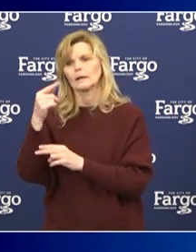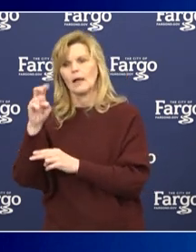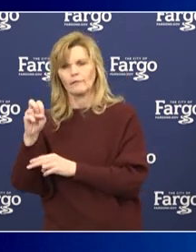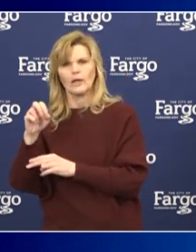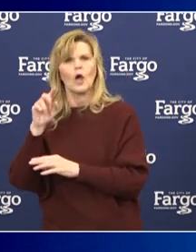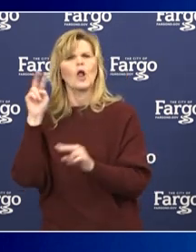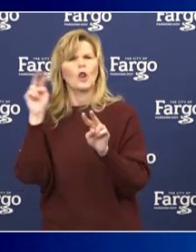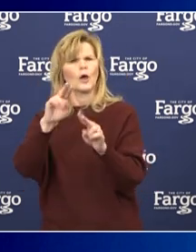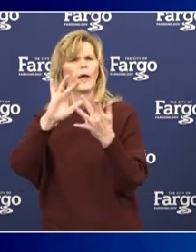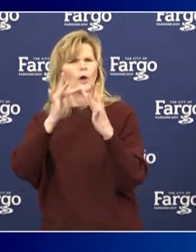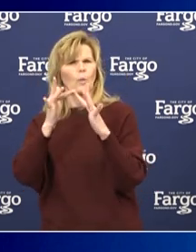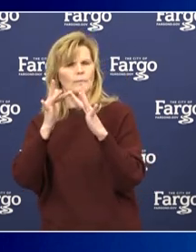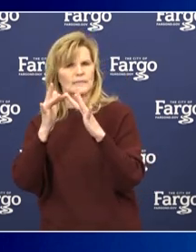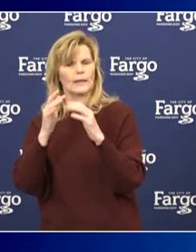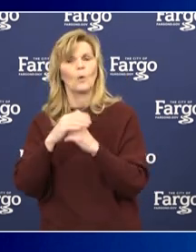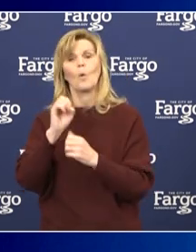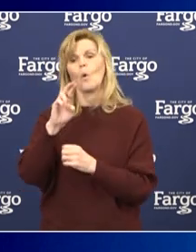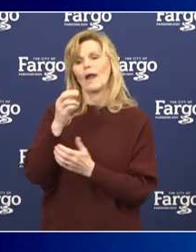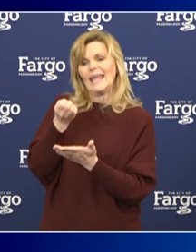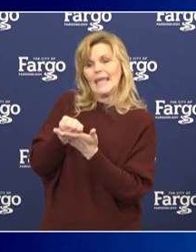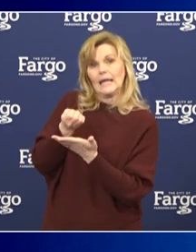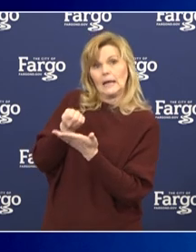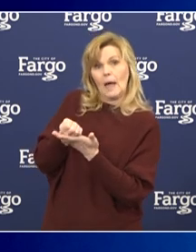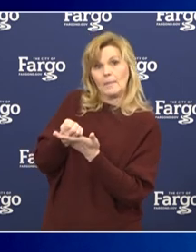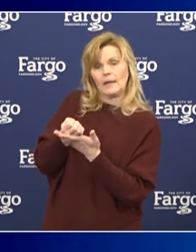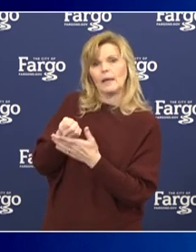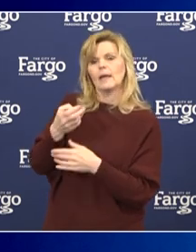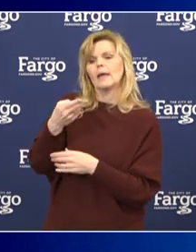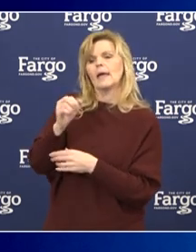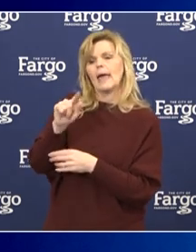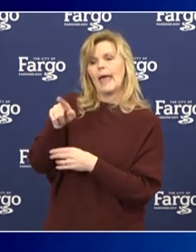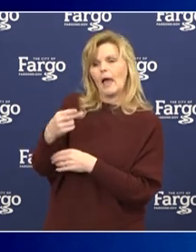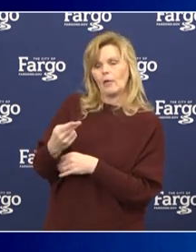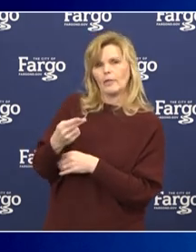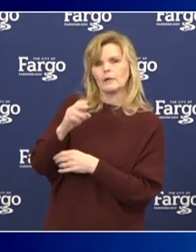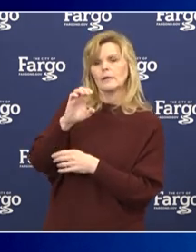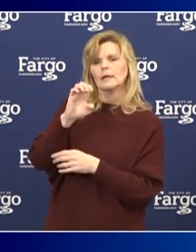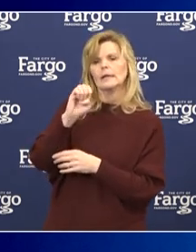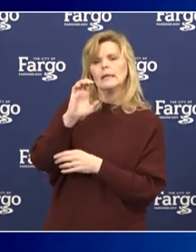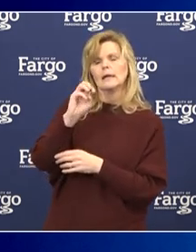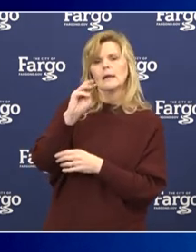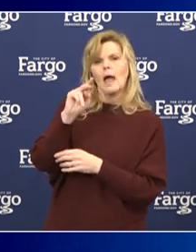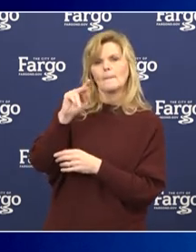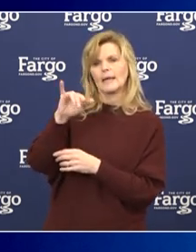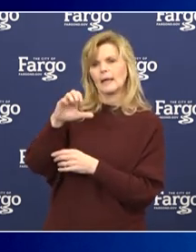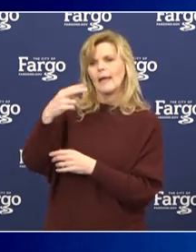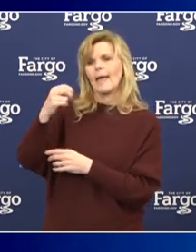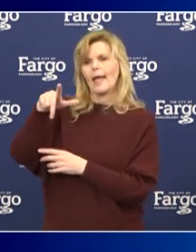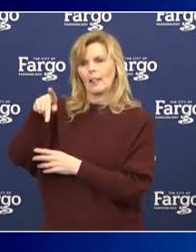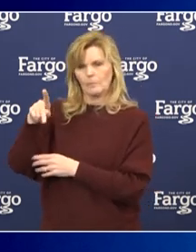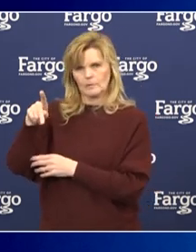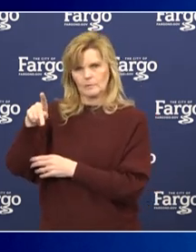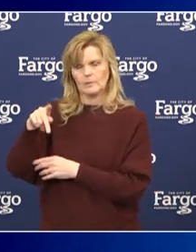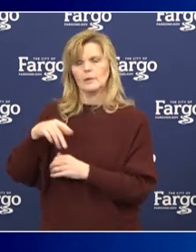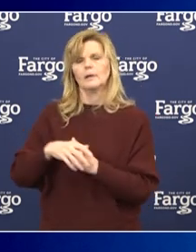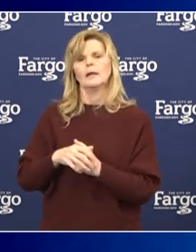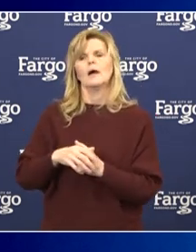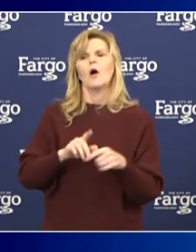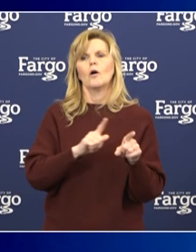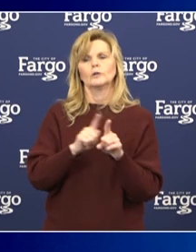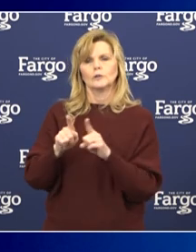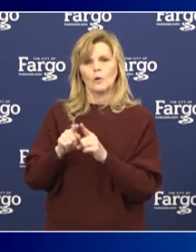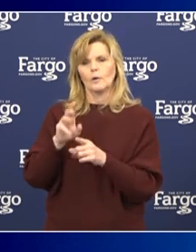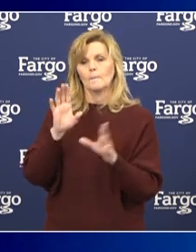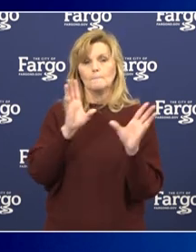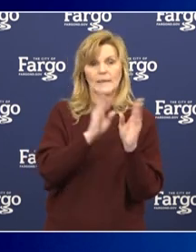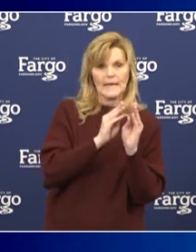part, economic help. That's actually one word, no space. Economic help for details. Two other points, if I may, Mayor, meetings